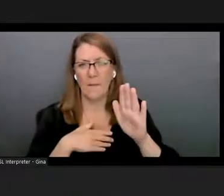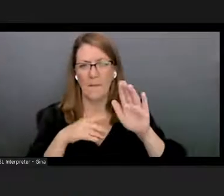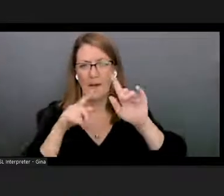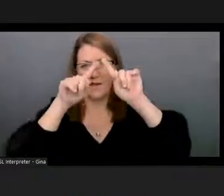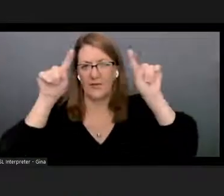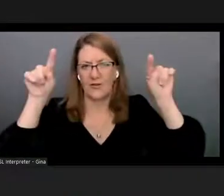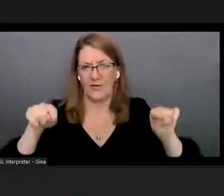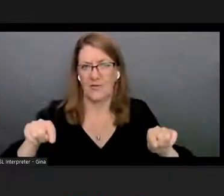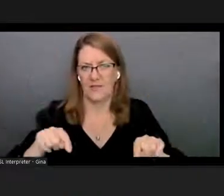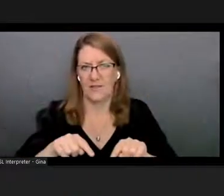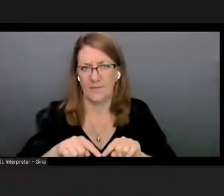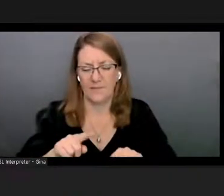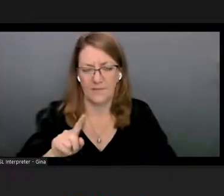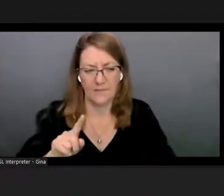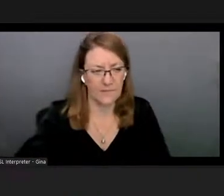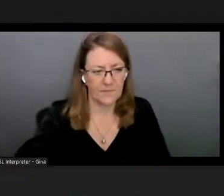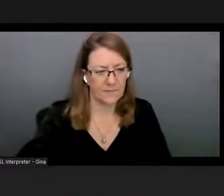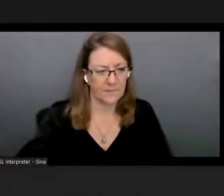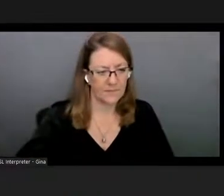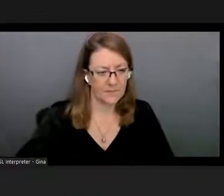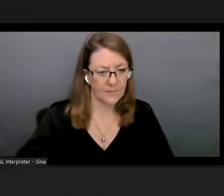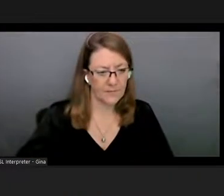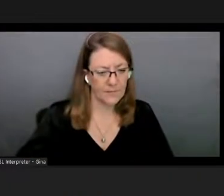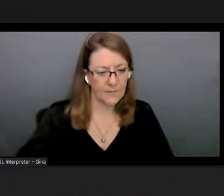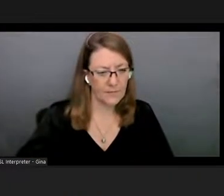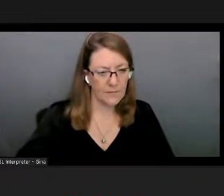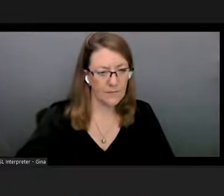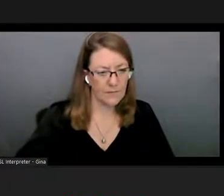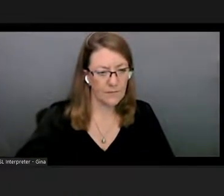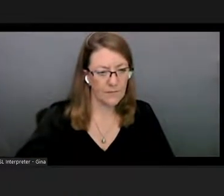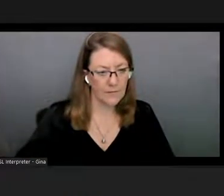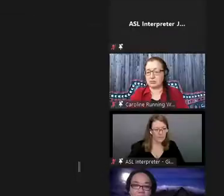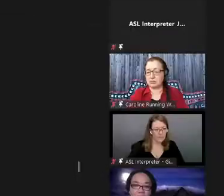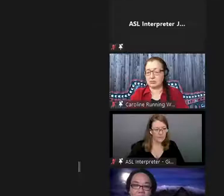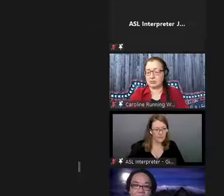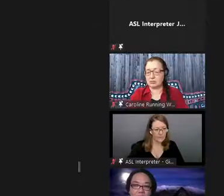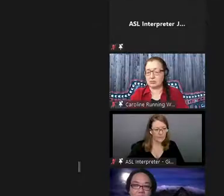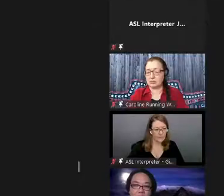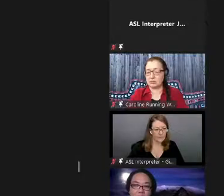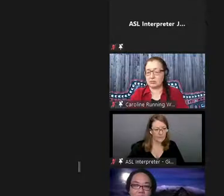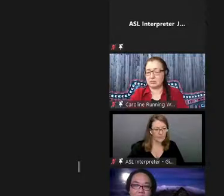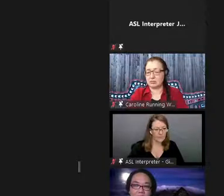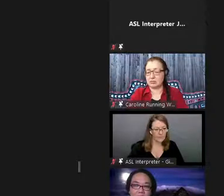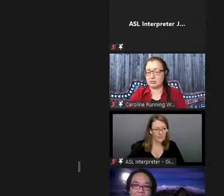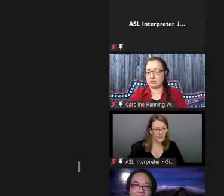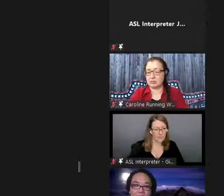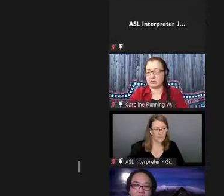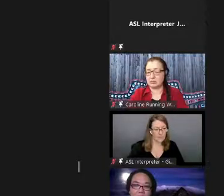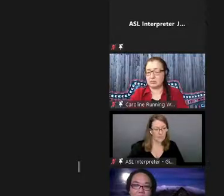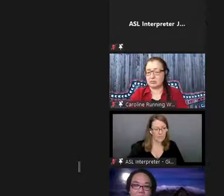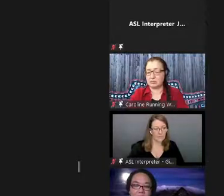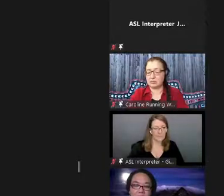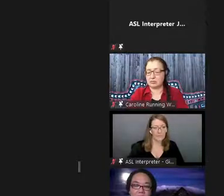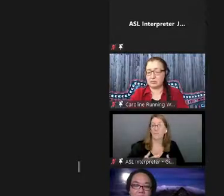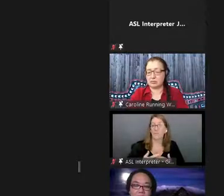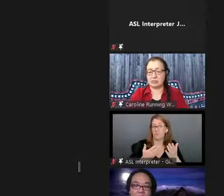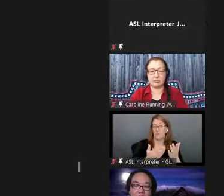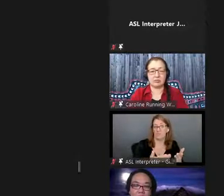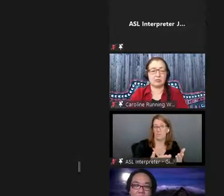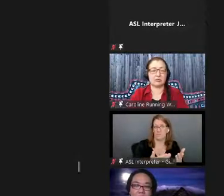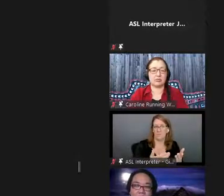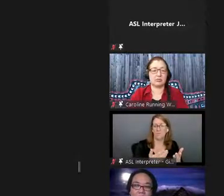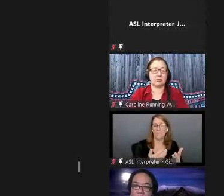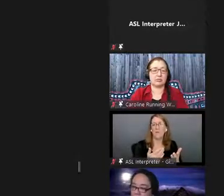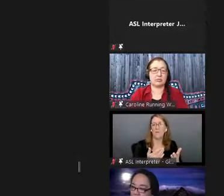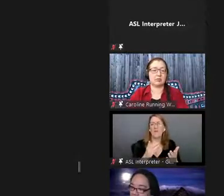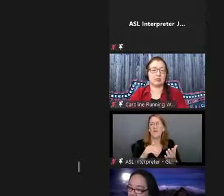actually yeah so i'm looking at this kind of health check